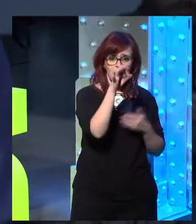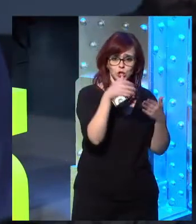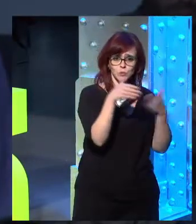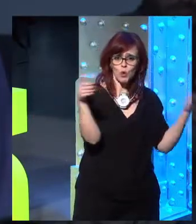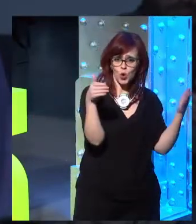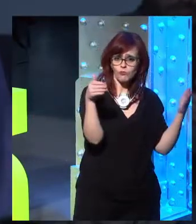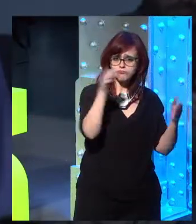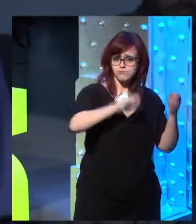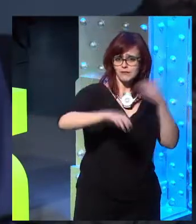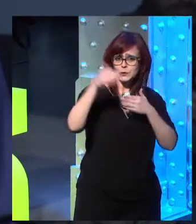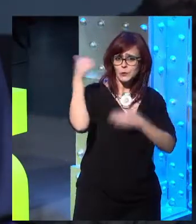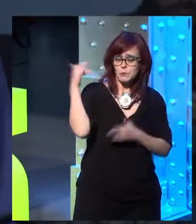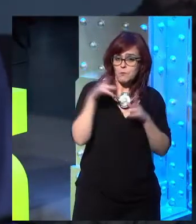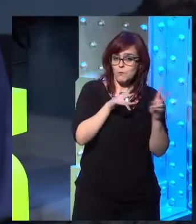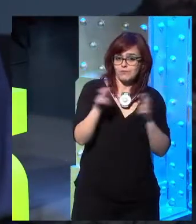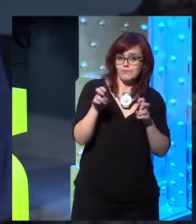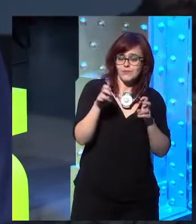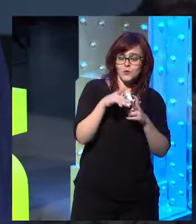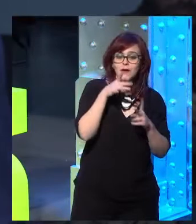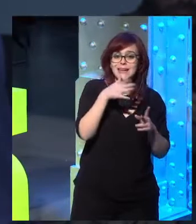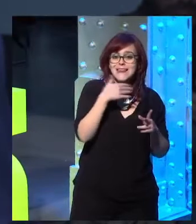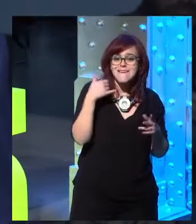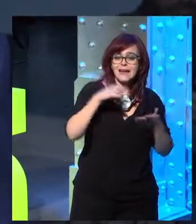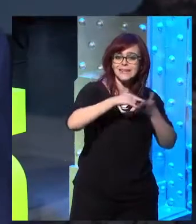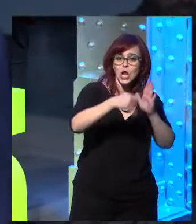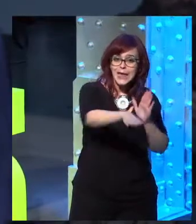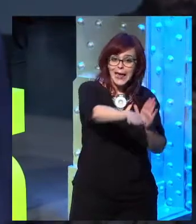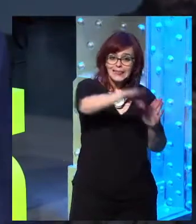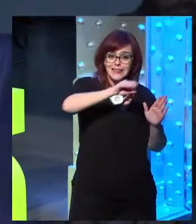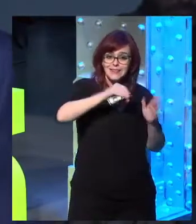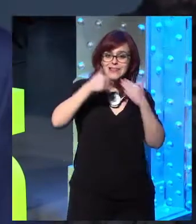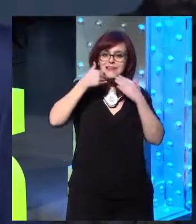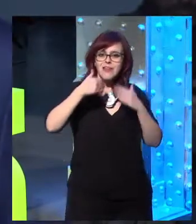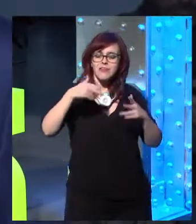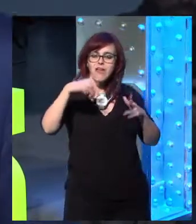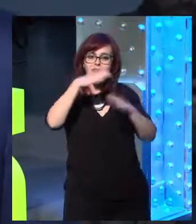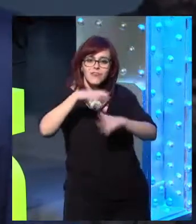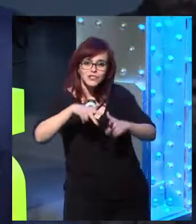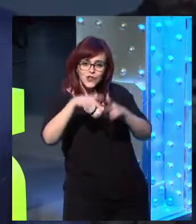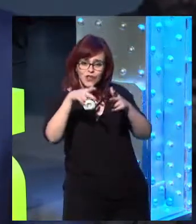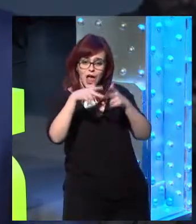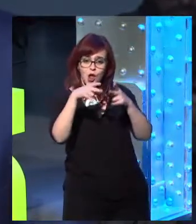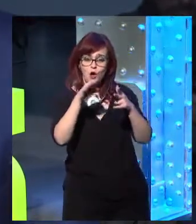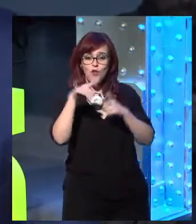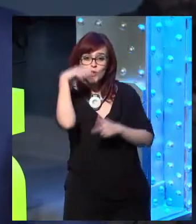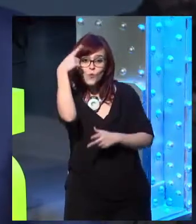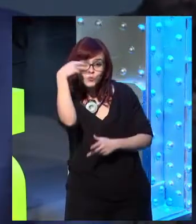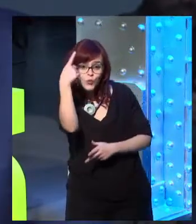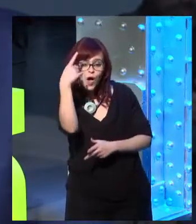opened by TELUS was quite new. At its time, to understand technology from social sciences, from